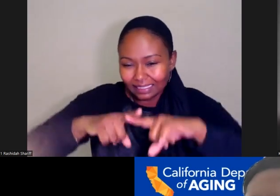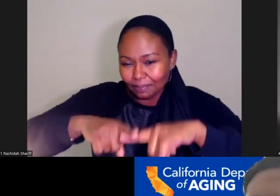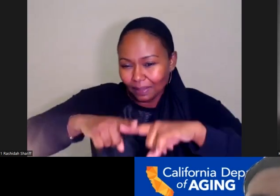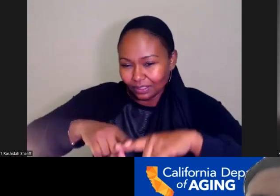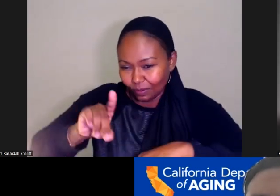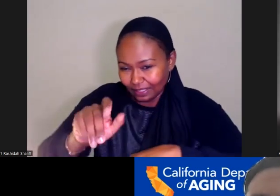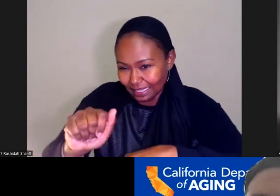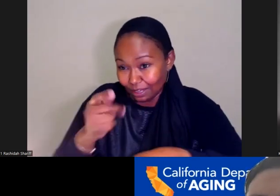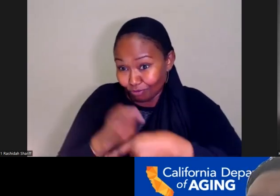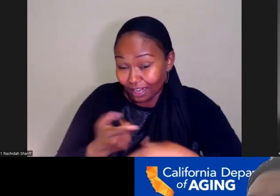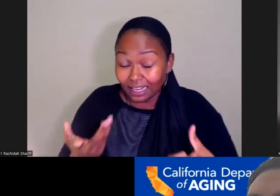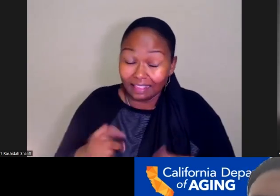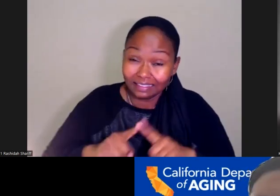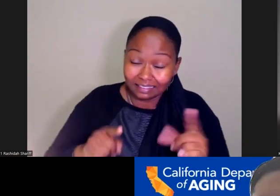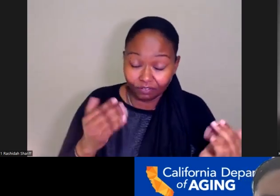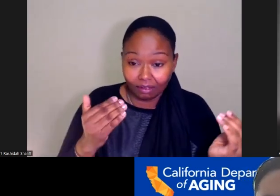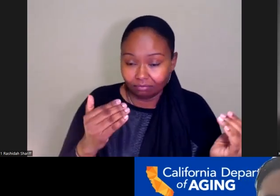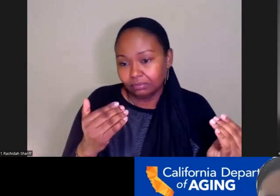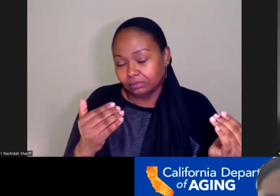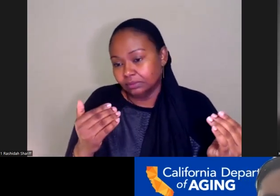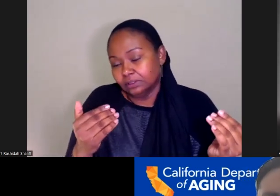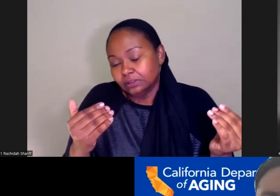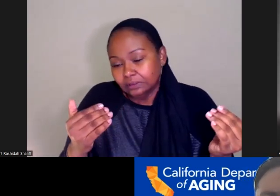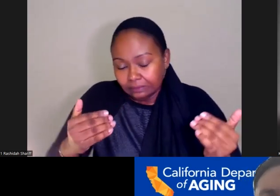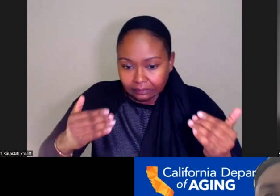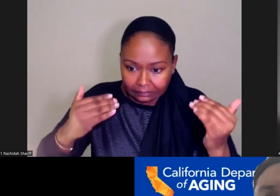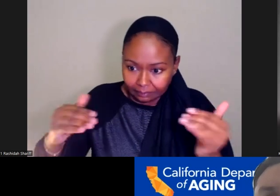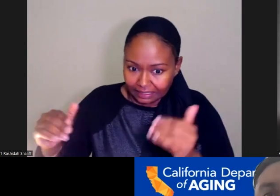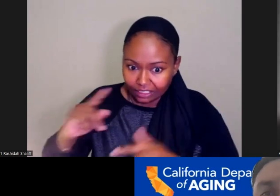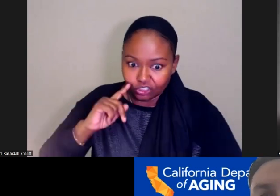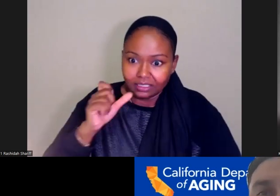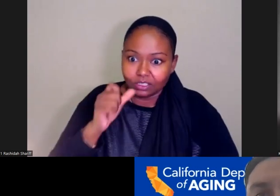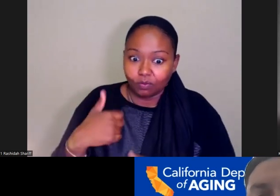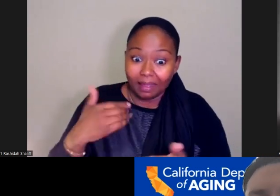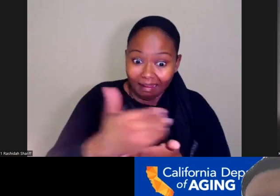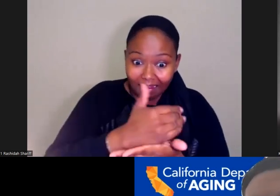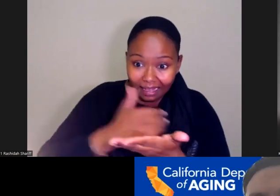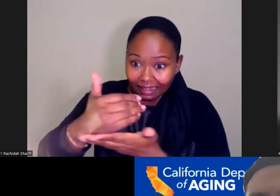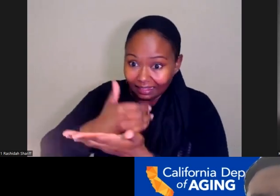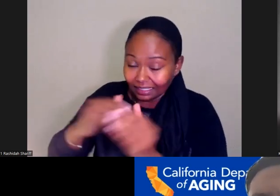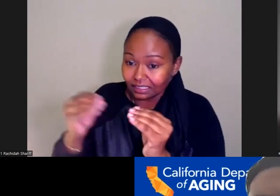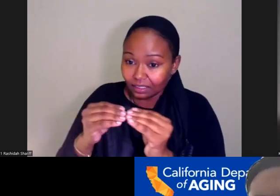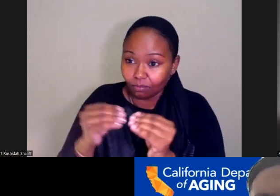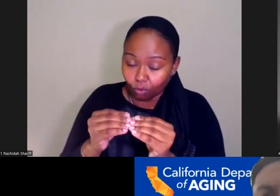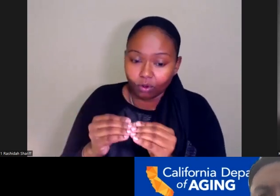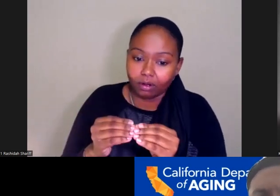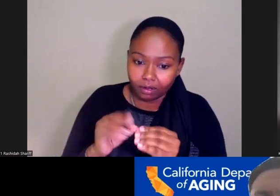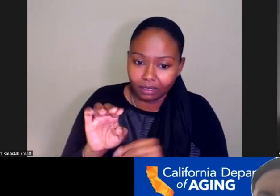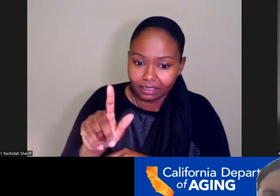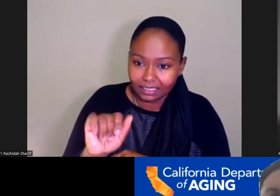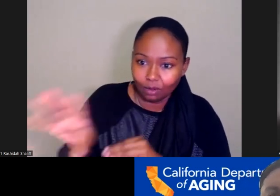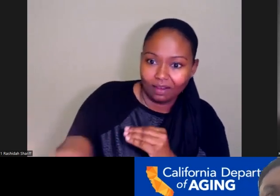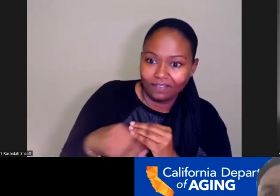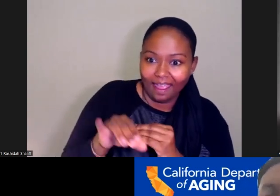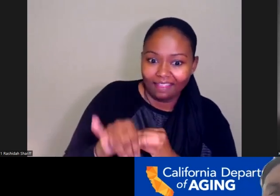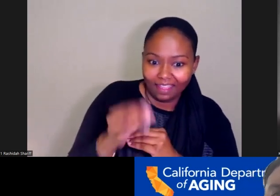There's a lot of different limitations. So I think we keep collecting more granular data, and we want to add that on the DDA. Currently,